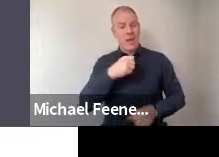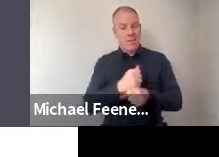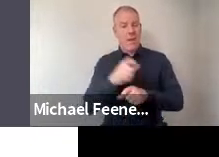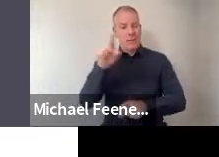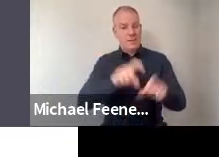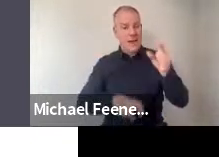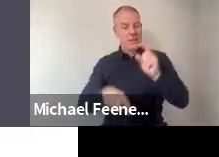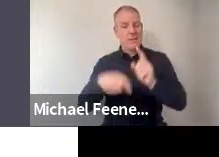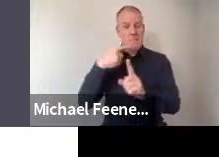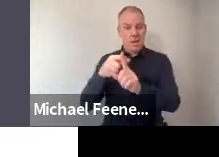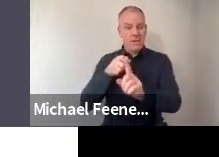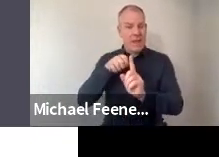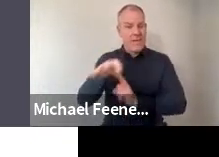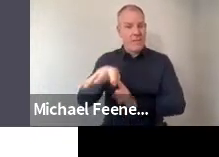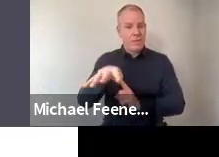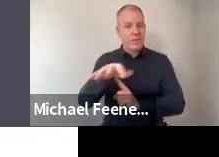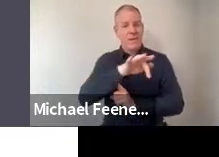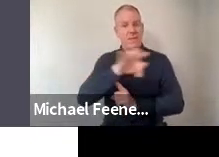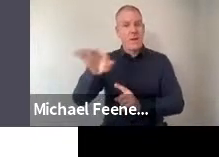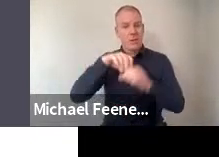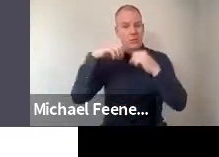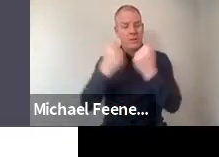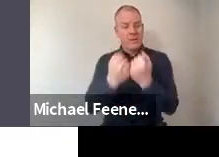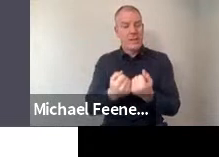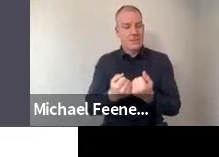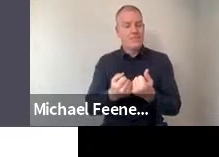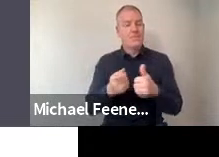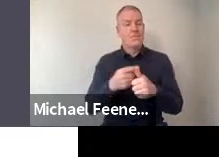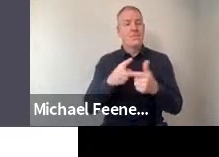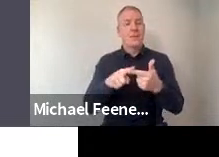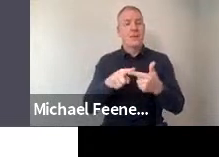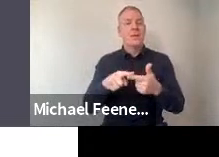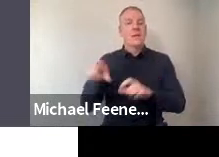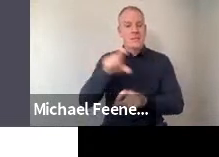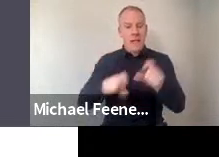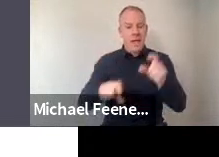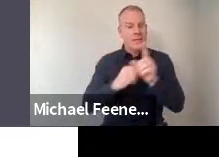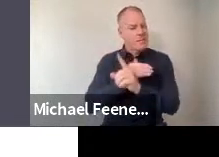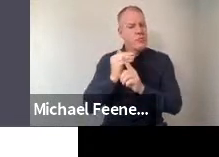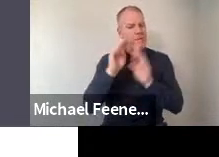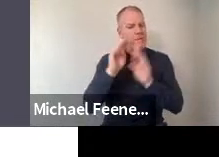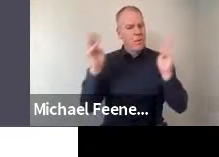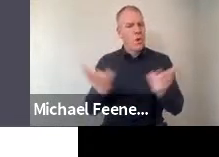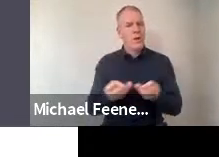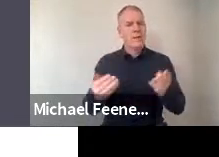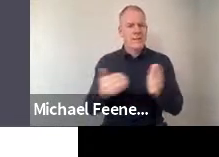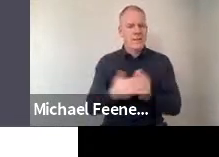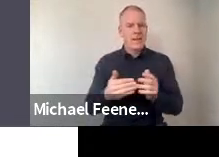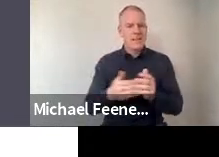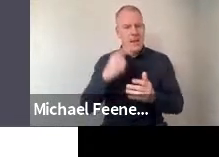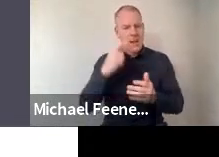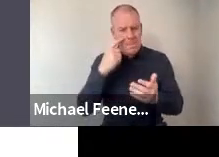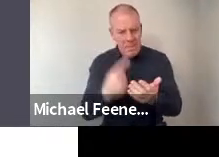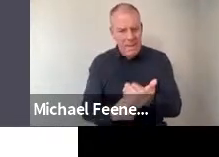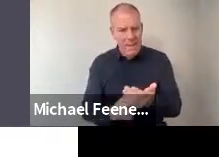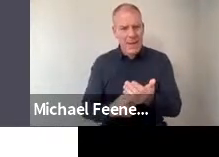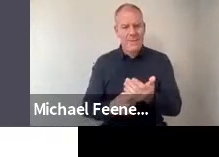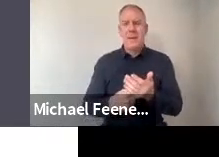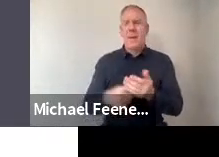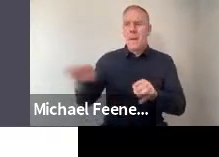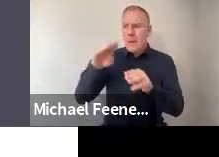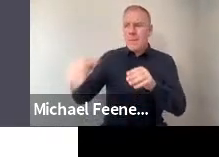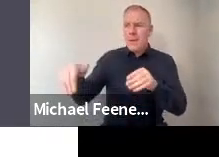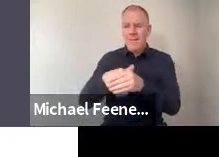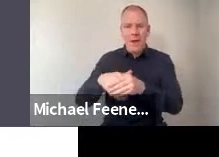positive impact on society, that science is making the world a better place. They believe that scientists have a